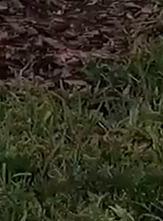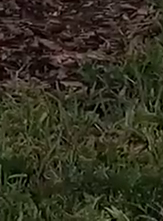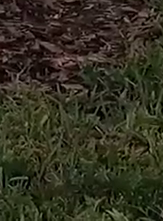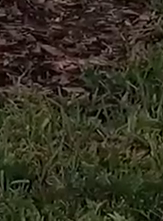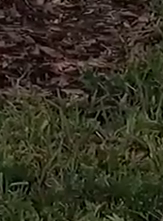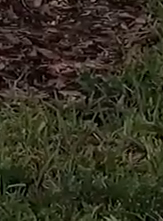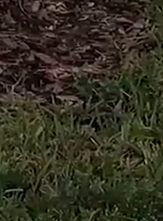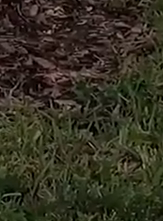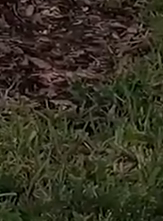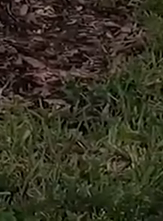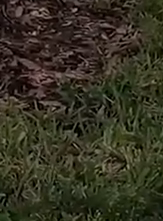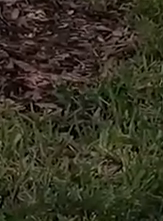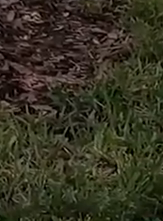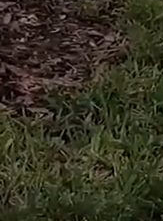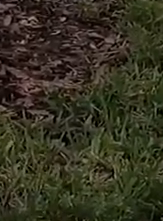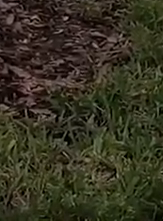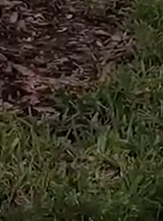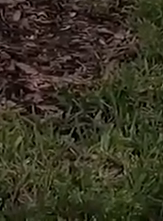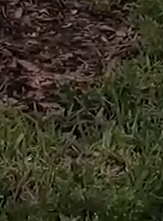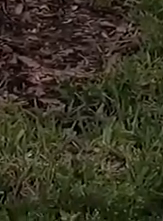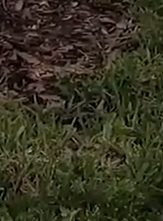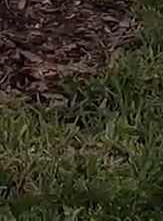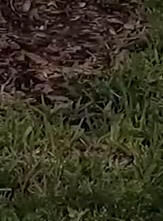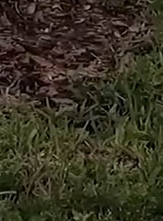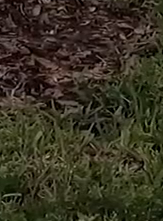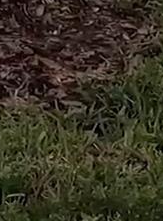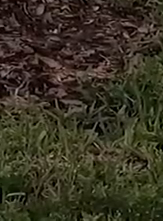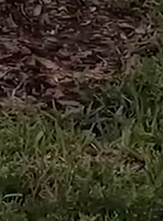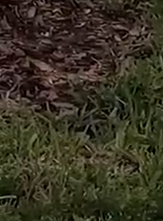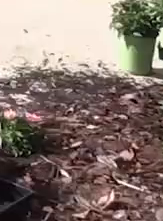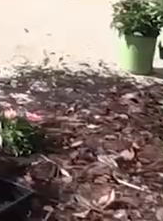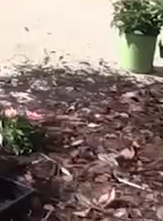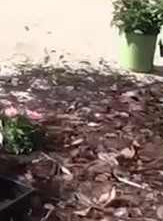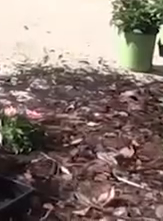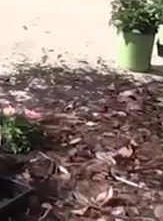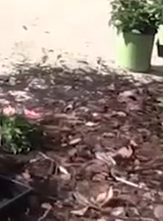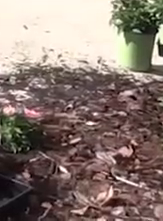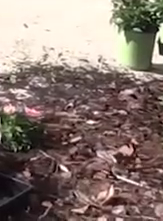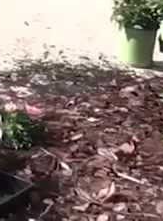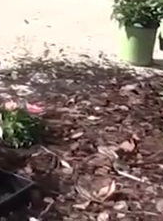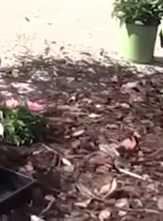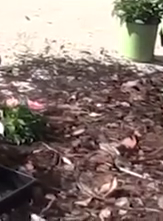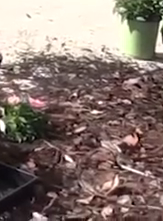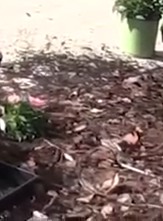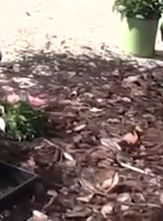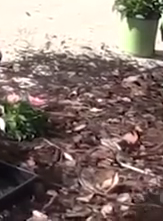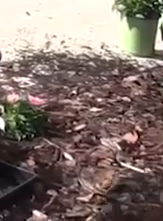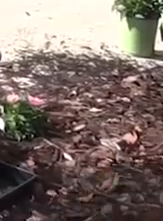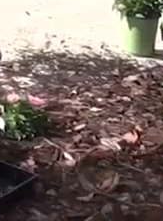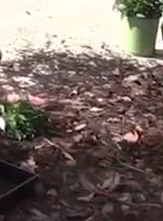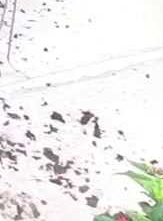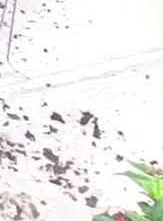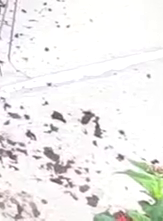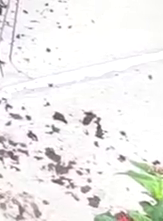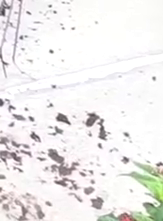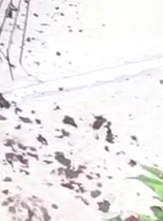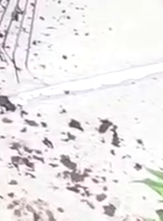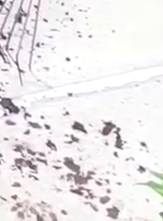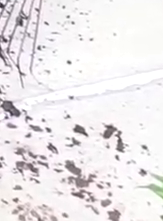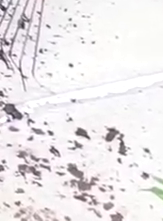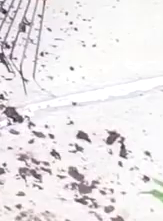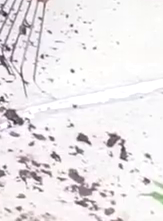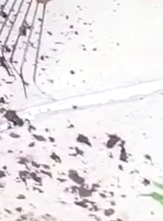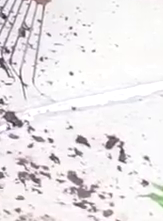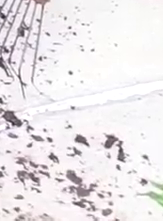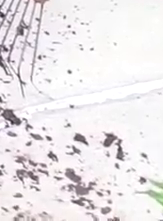Our city facilities are spread out around town. We have a specific crew who manage the landscaping at these spots, providing